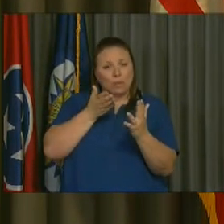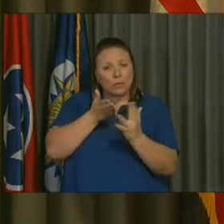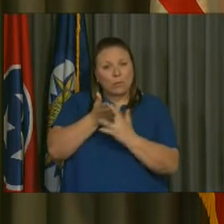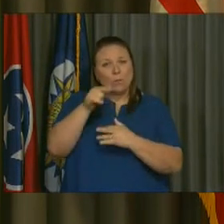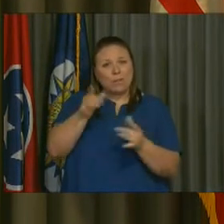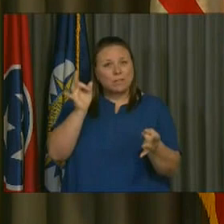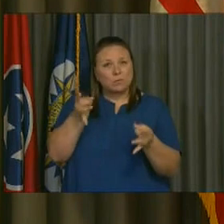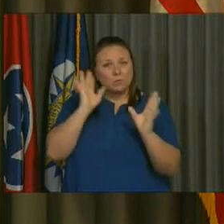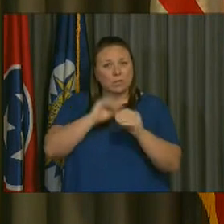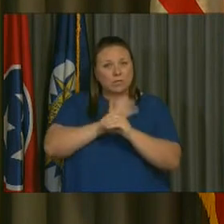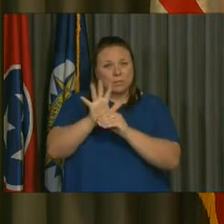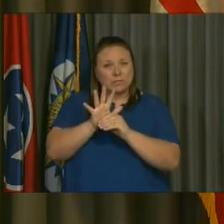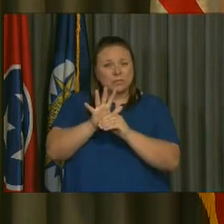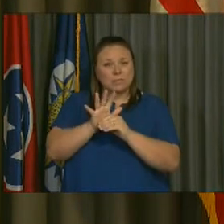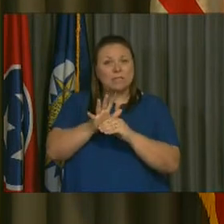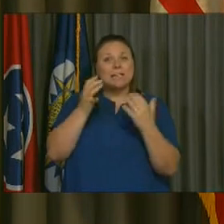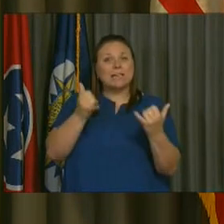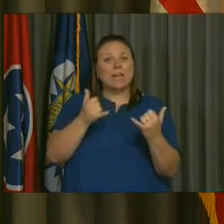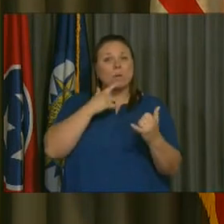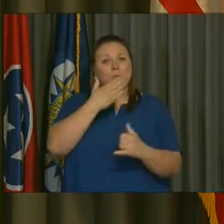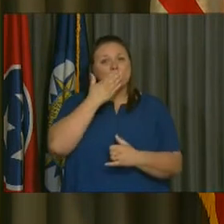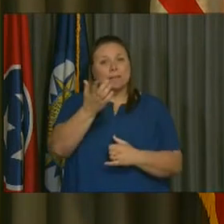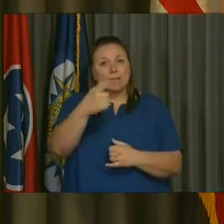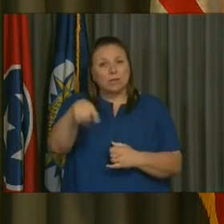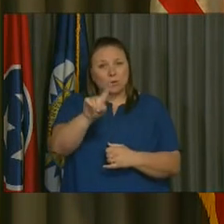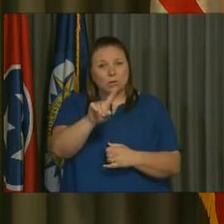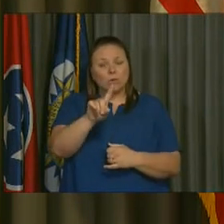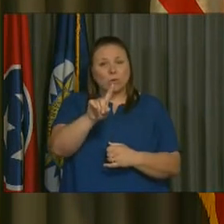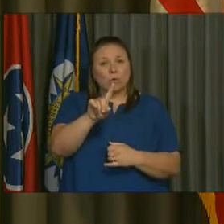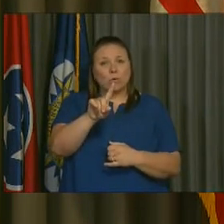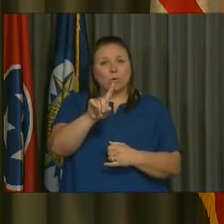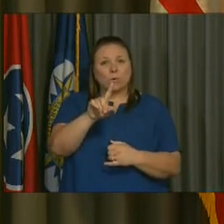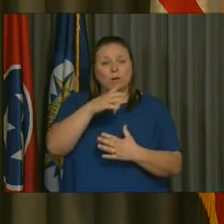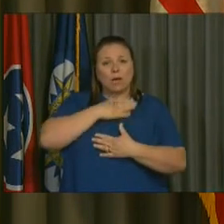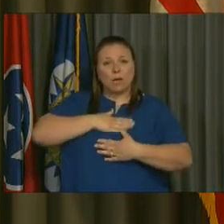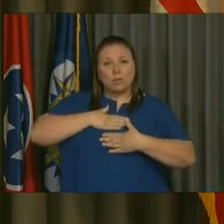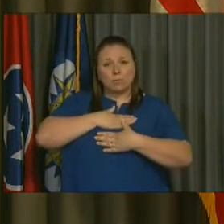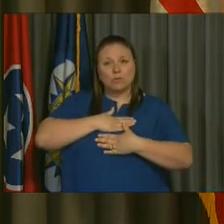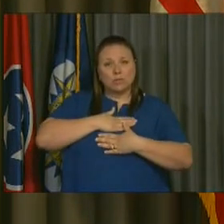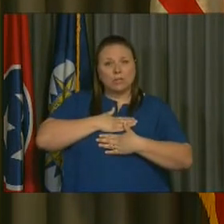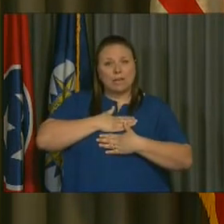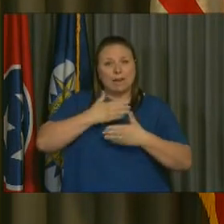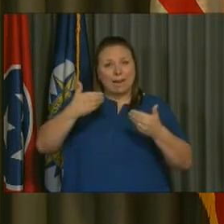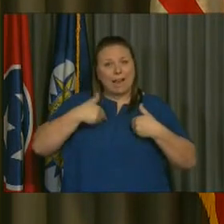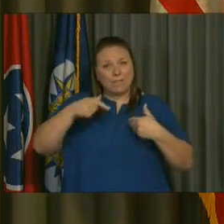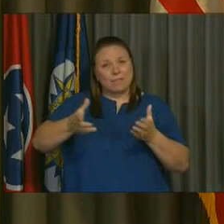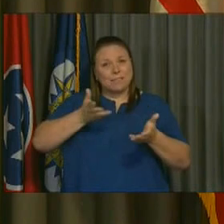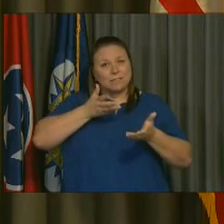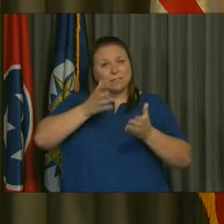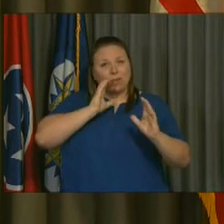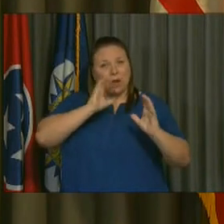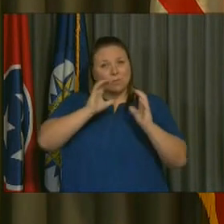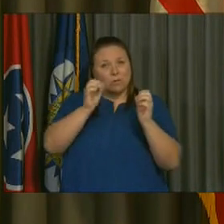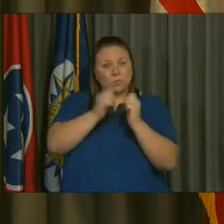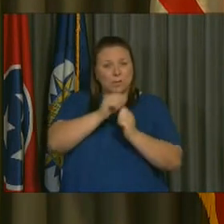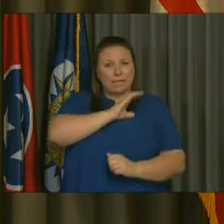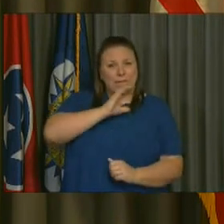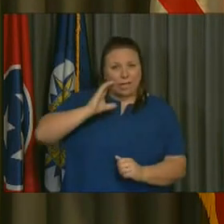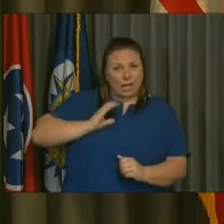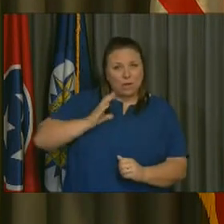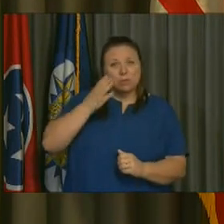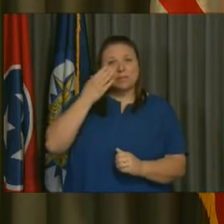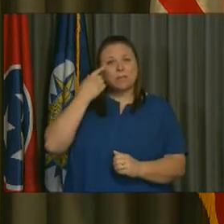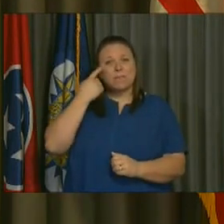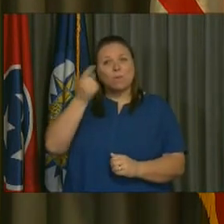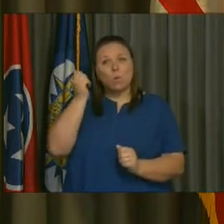crisis. With that, I want to thank you, and I appreciate having this conversation with the council. And